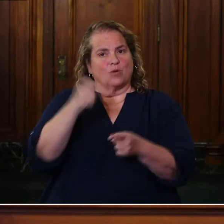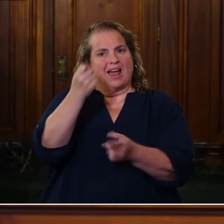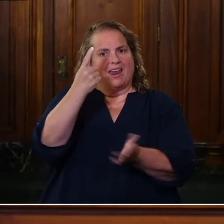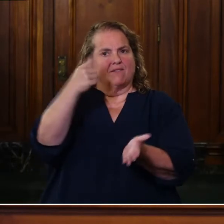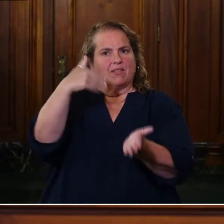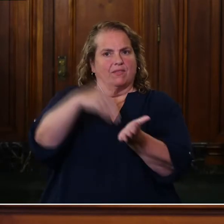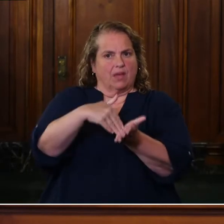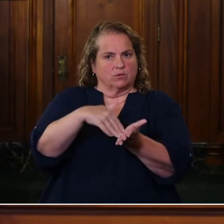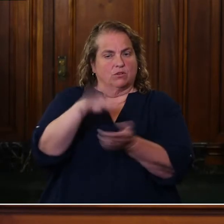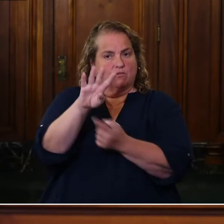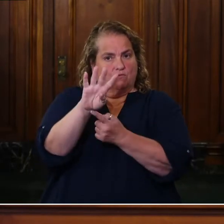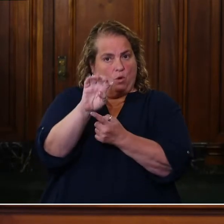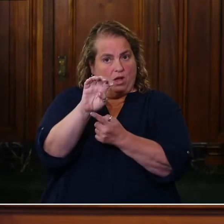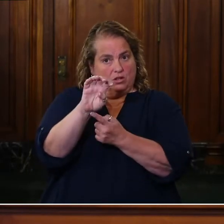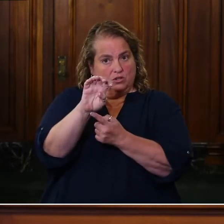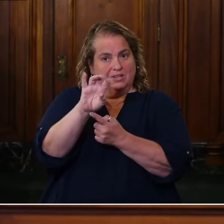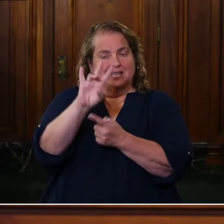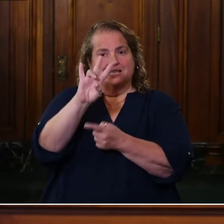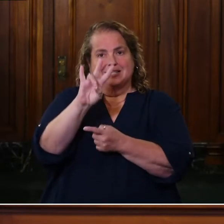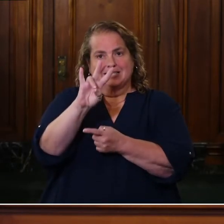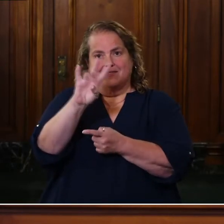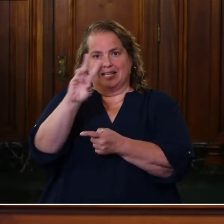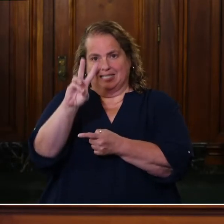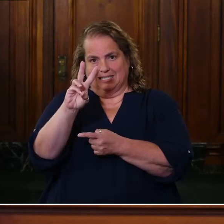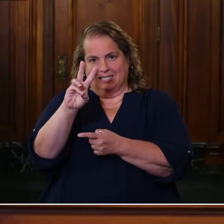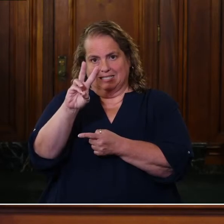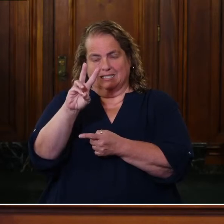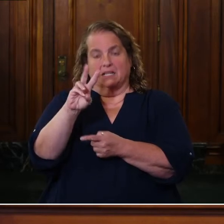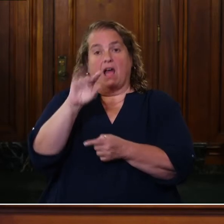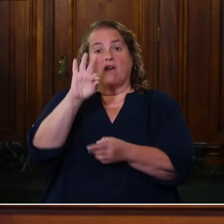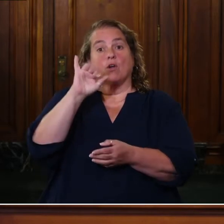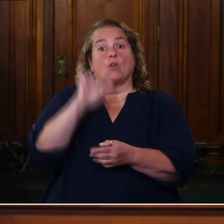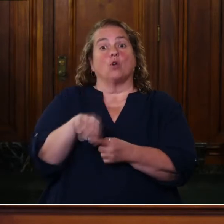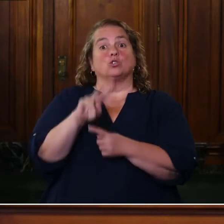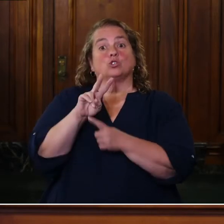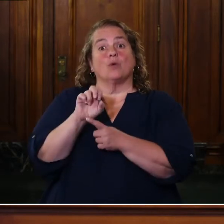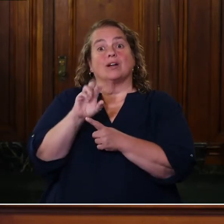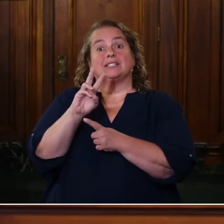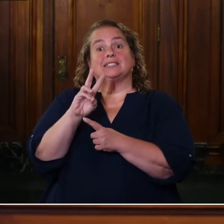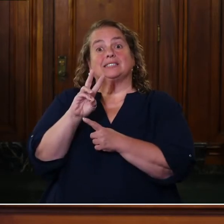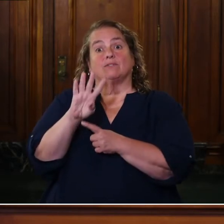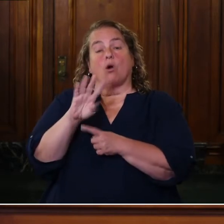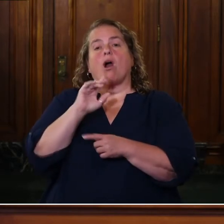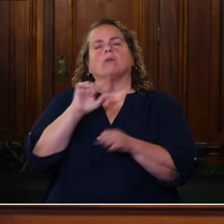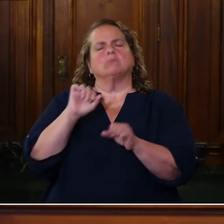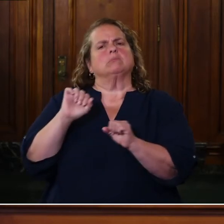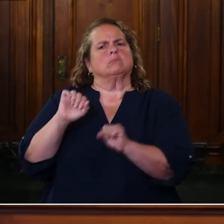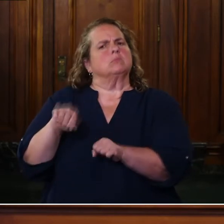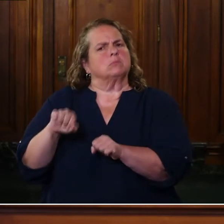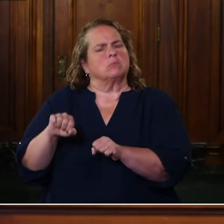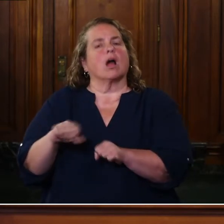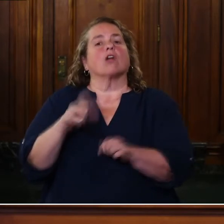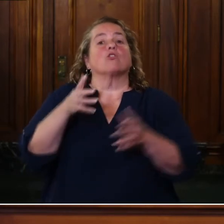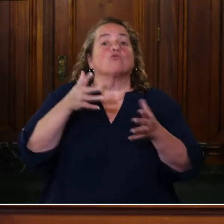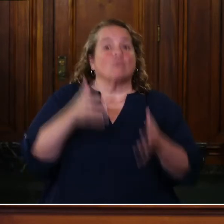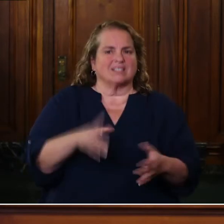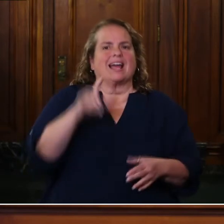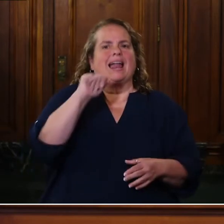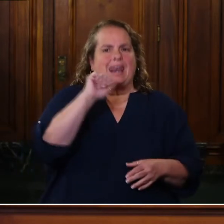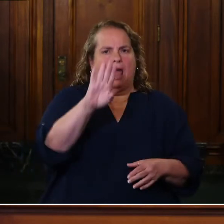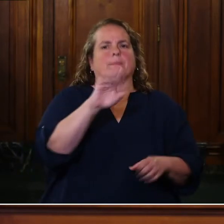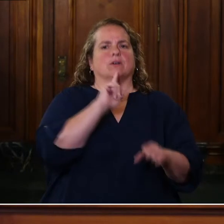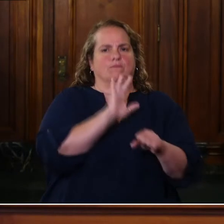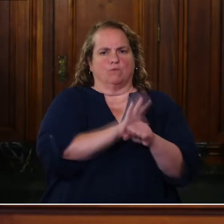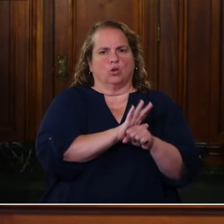,476. Of those, 264 are probable, and the rest are lab